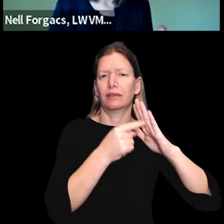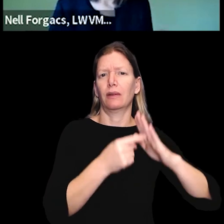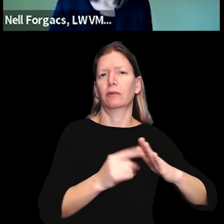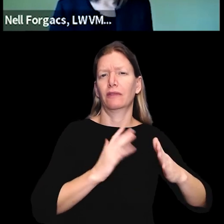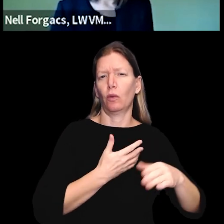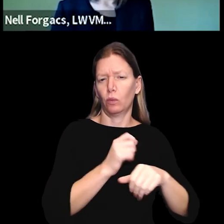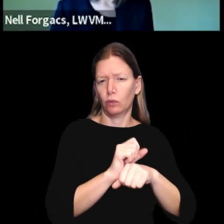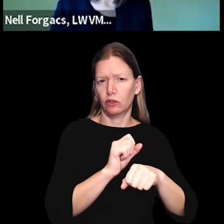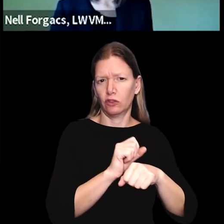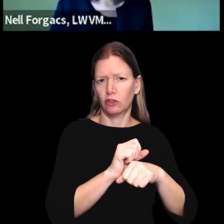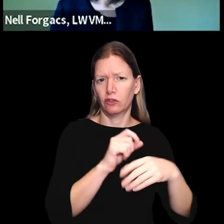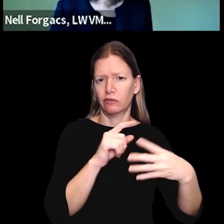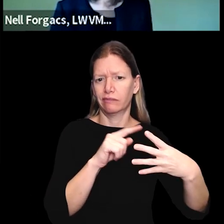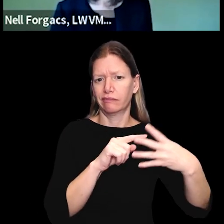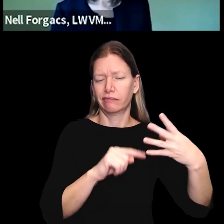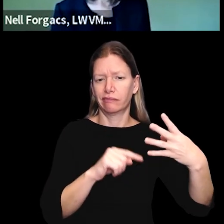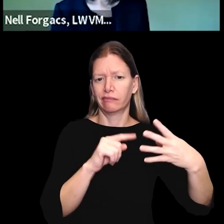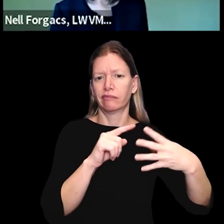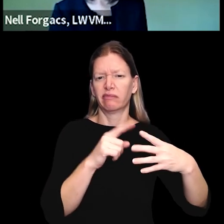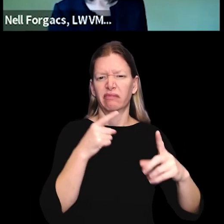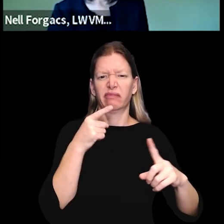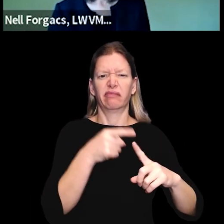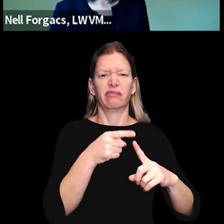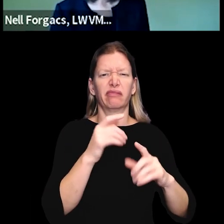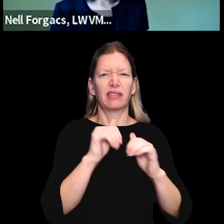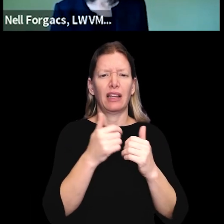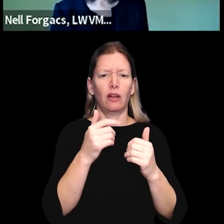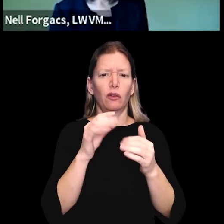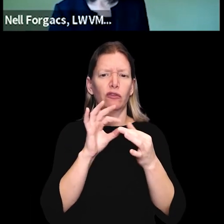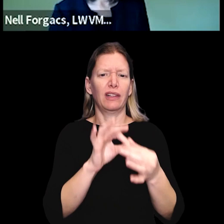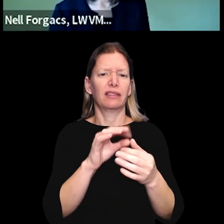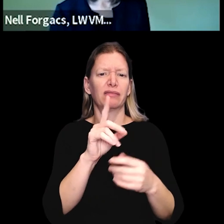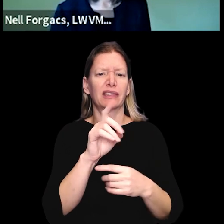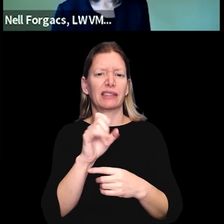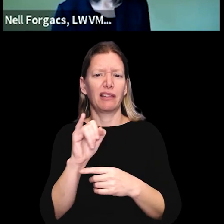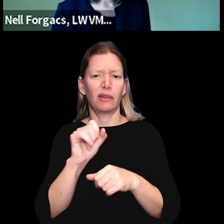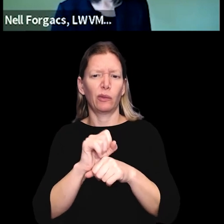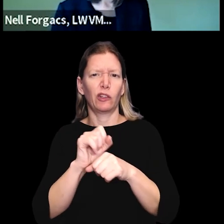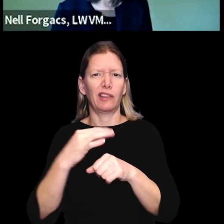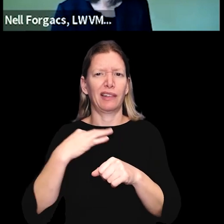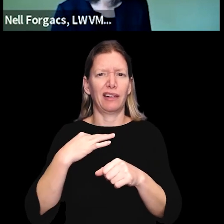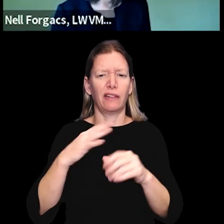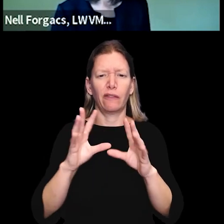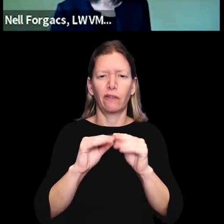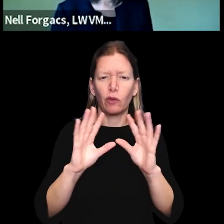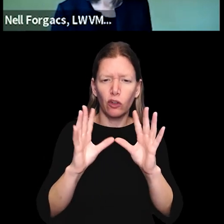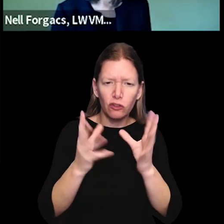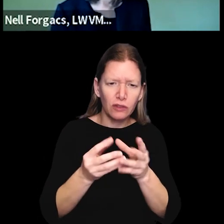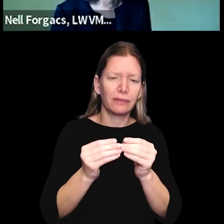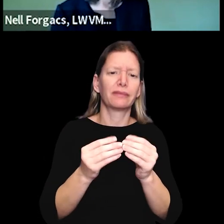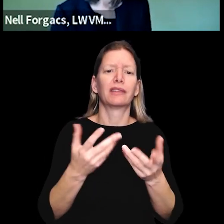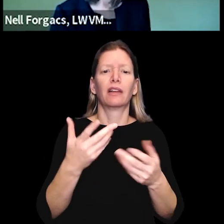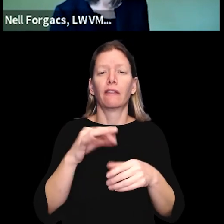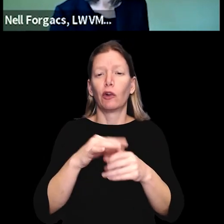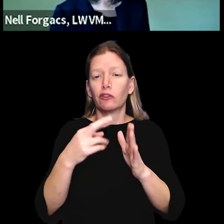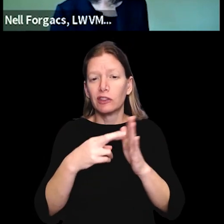four examples of our work, um, specifically as they relate to DEI work. Candidate forums, voter